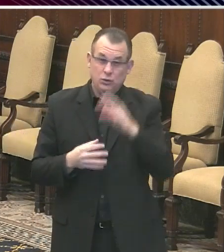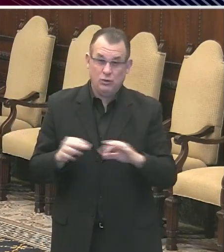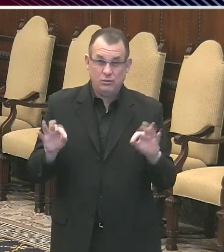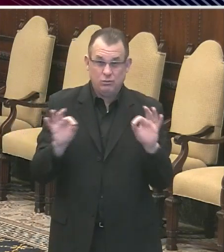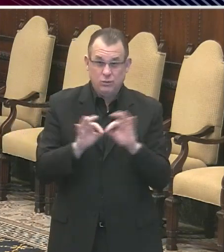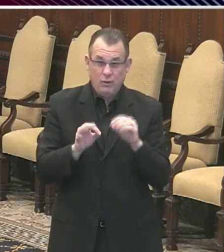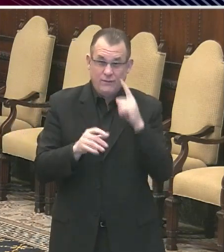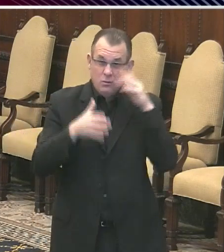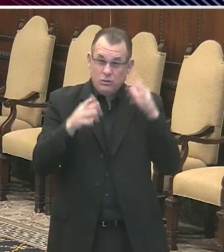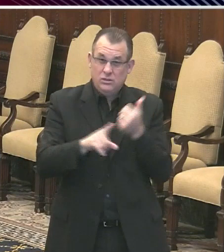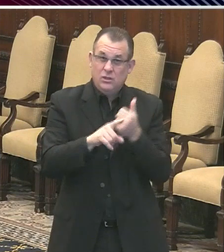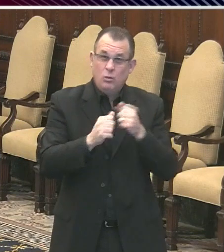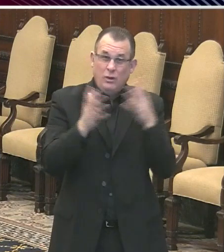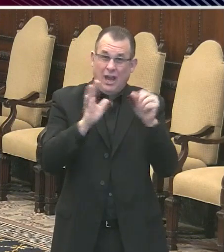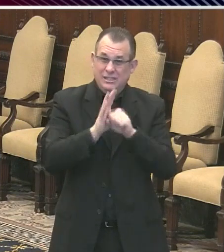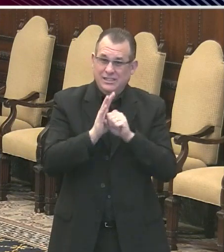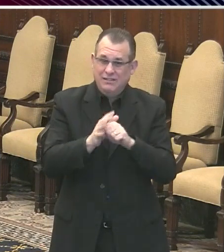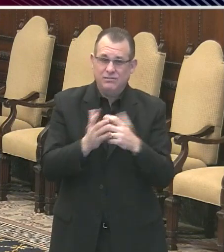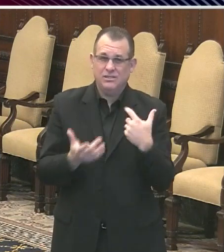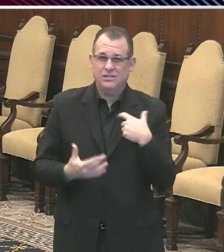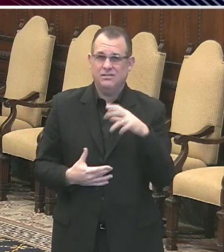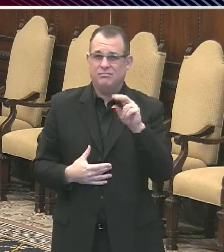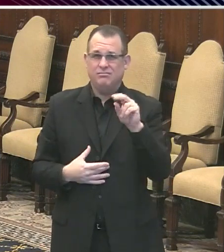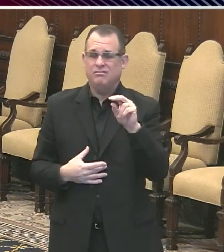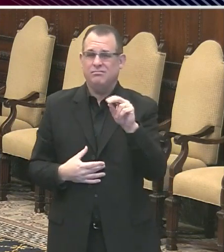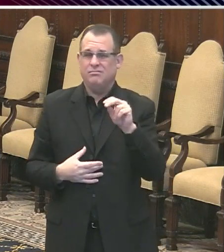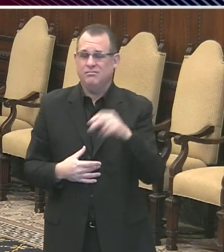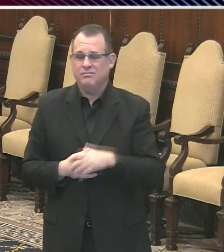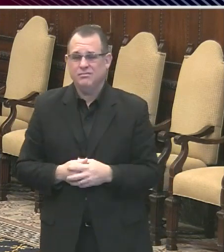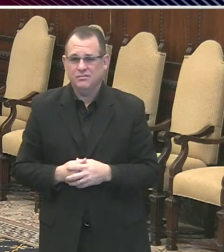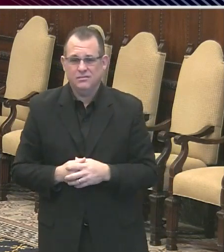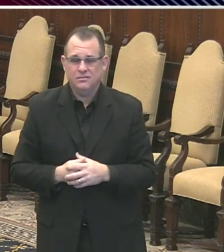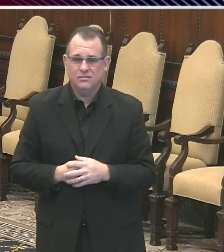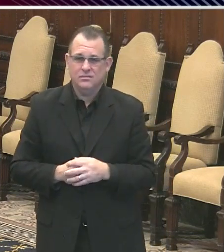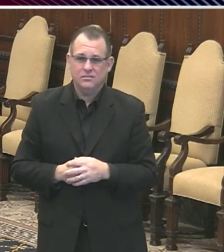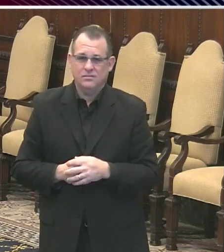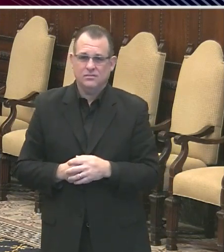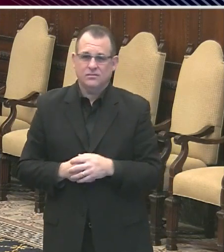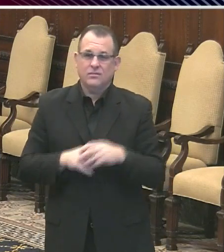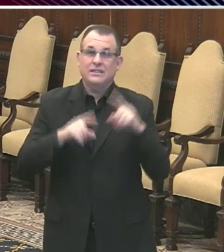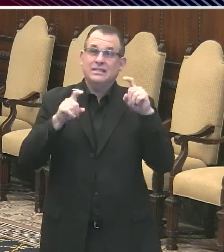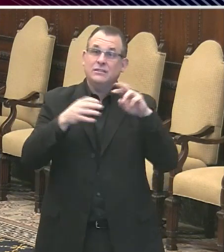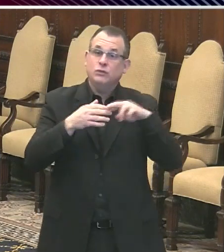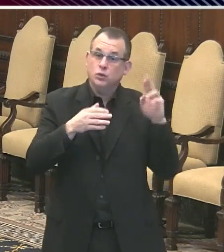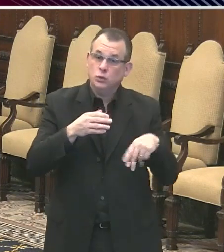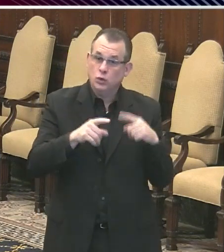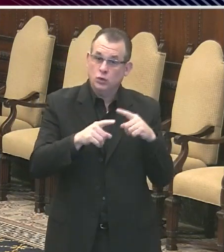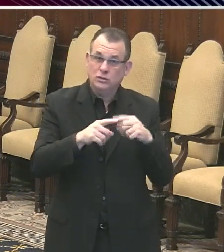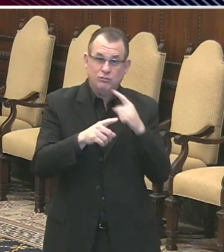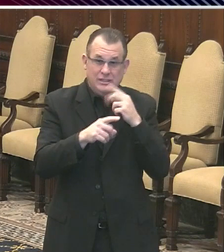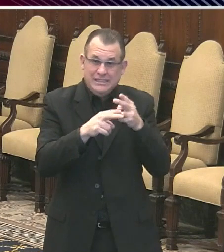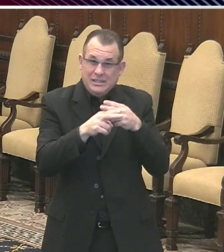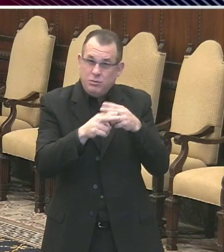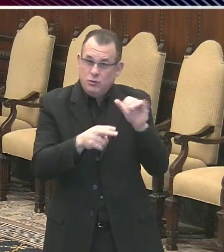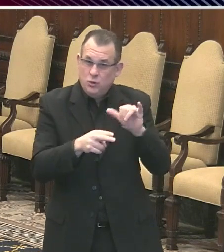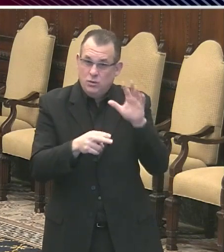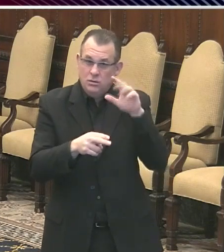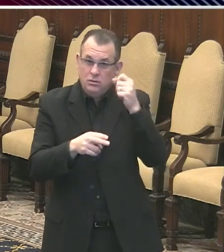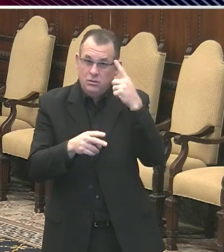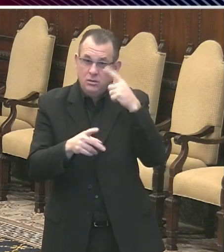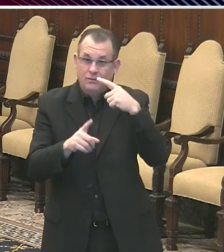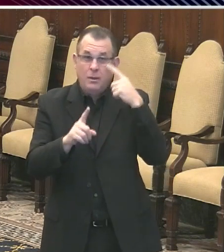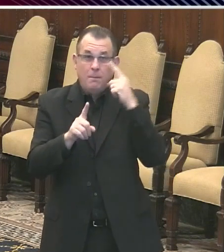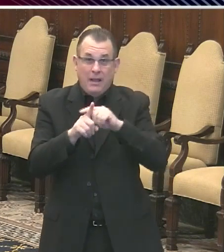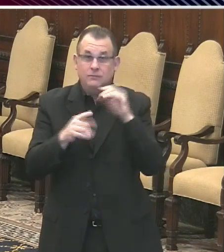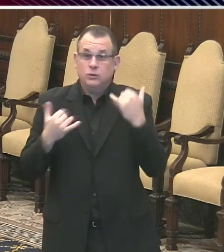doesn't have symptoms. Also, remember that the test result is really very temporary. A positive may be negative tomorrow or